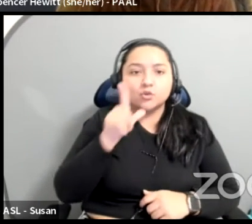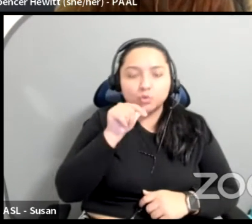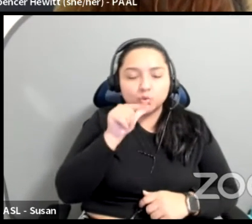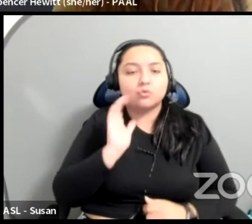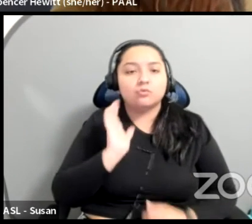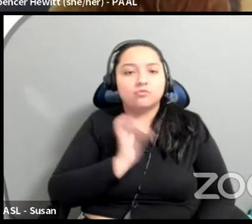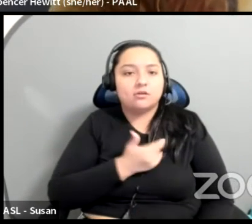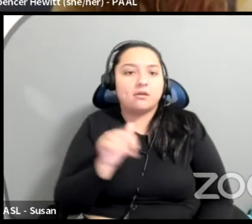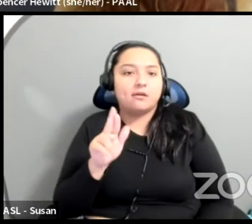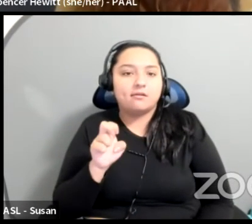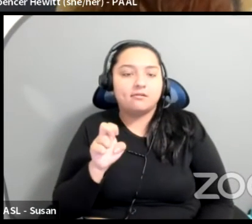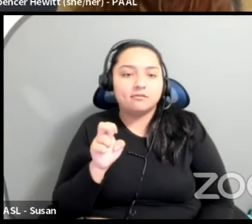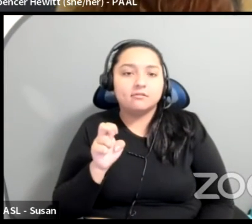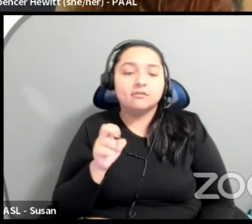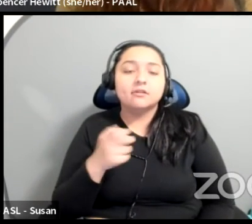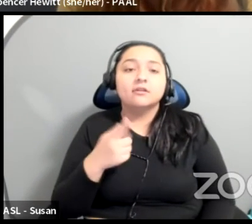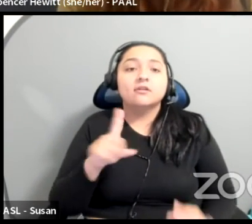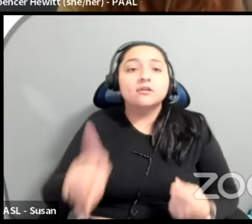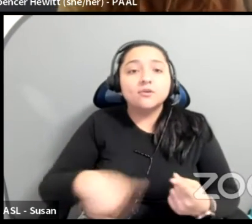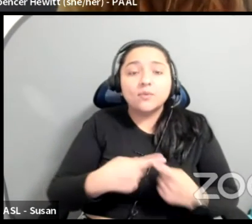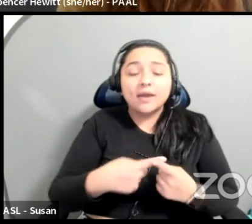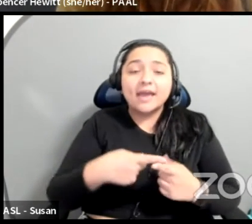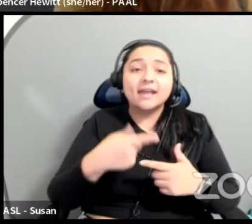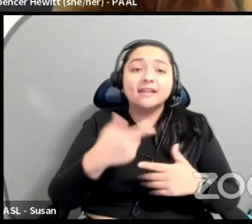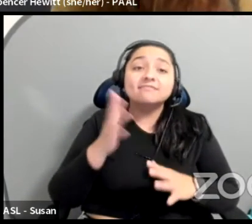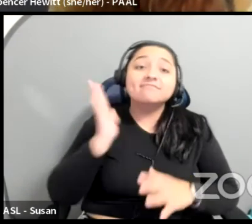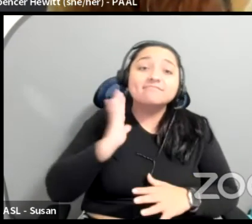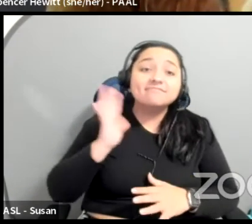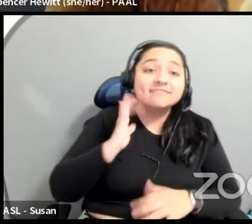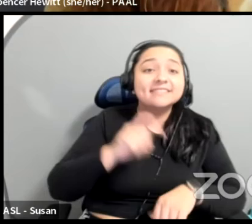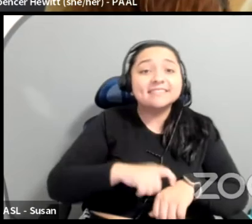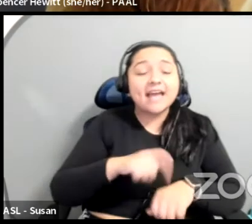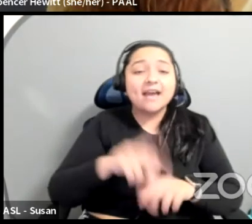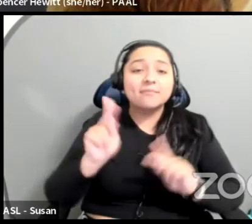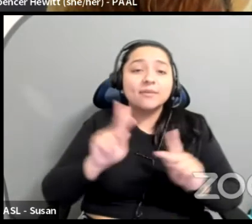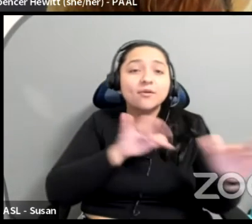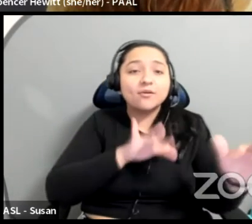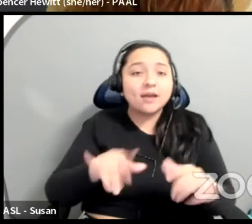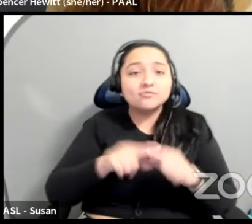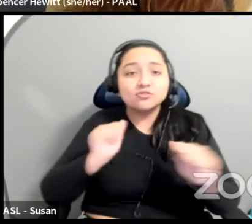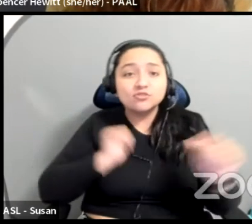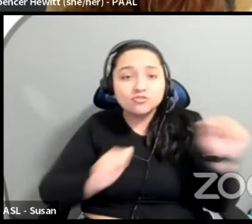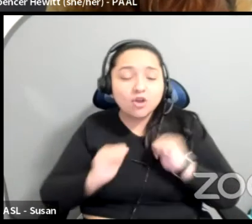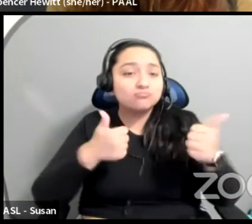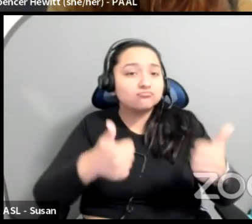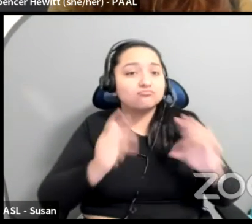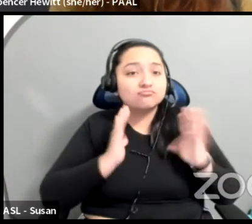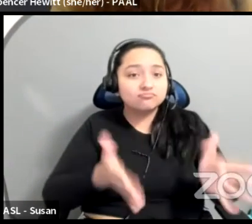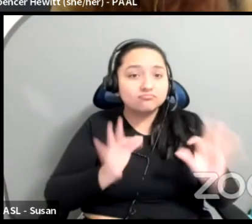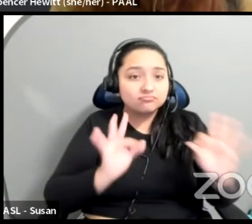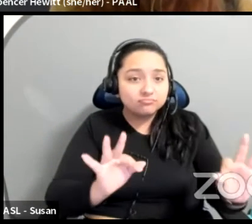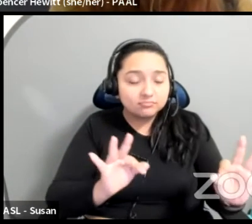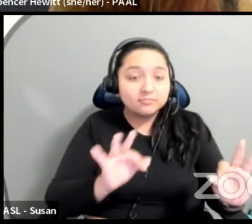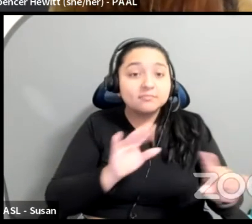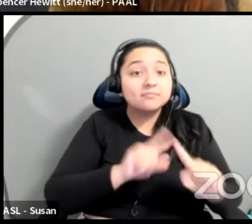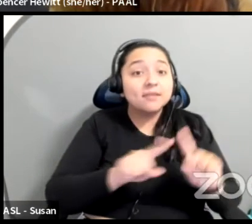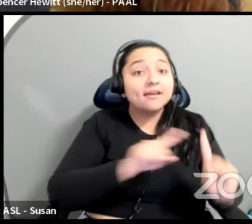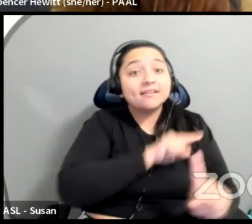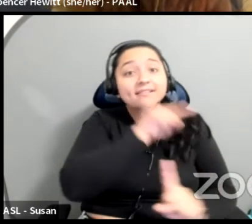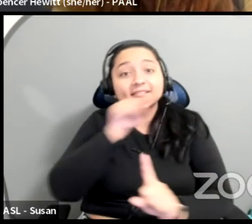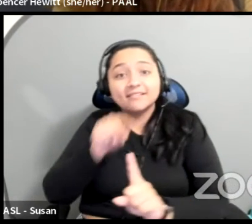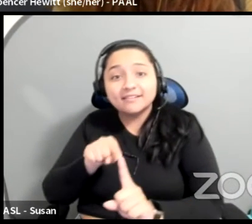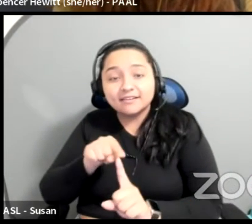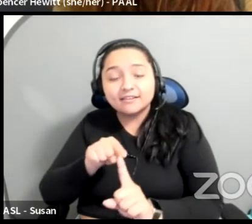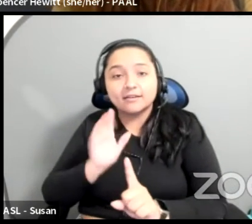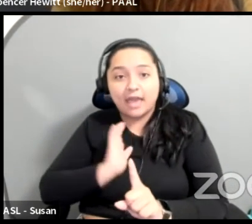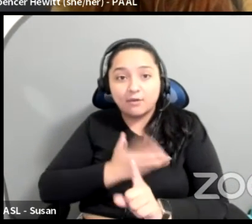people are coming to your shows, everything is fine. That's easy. Like when you really see like going back to the budgeting of values, how people